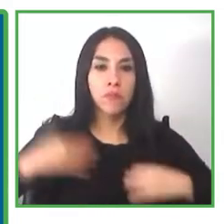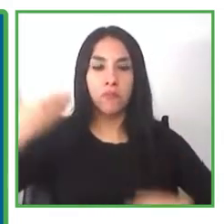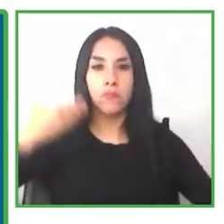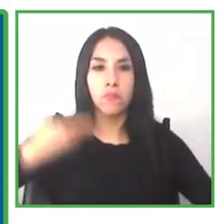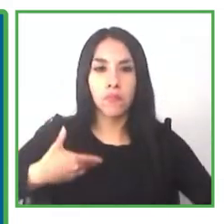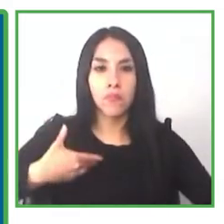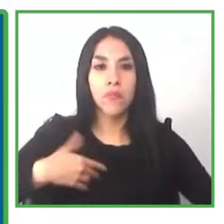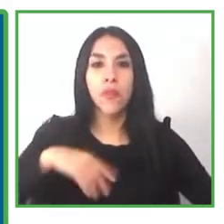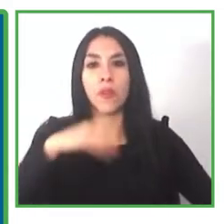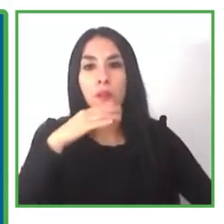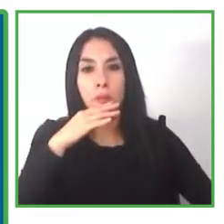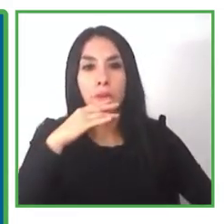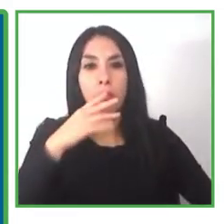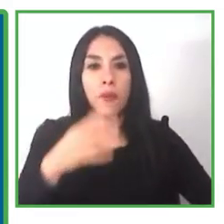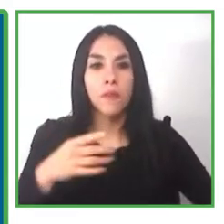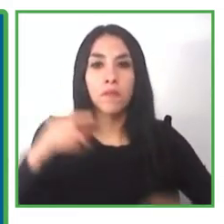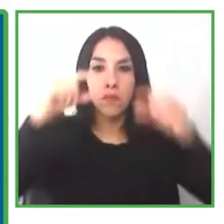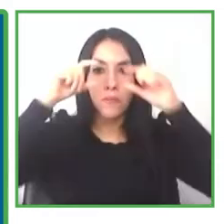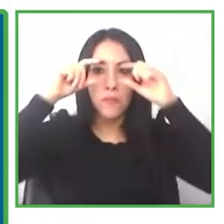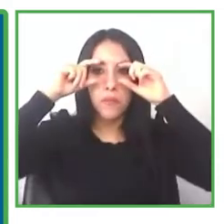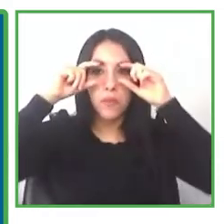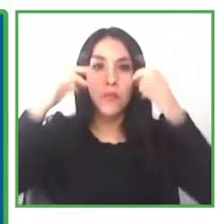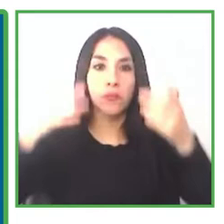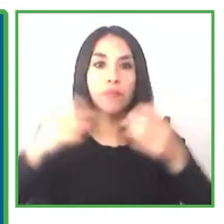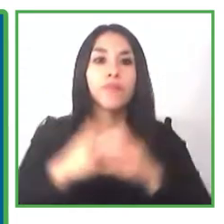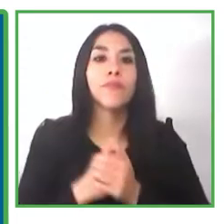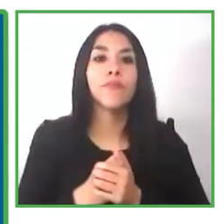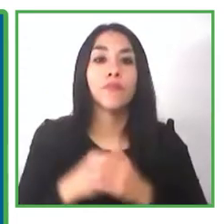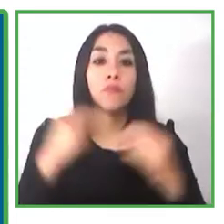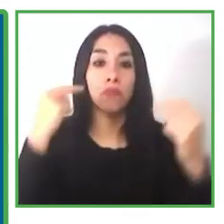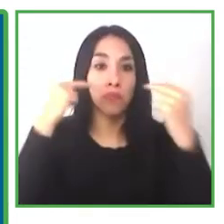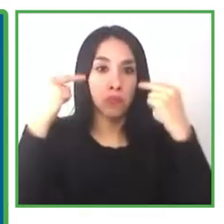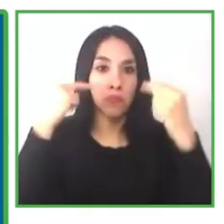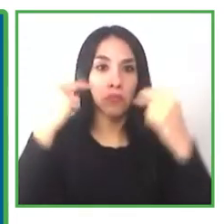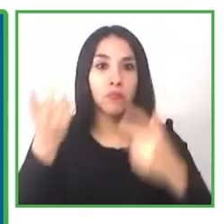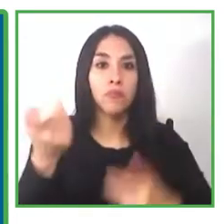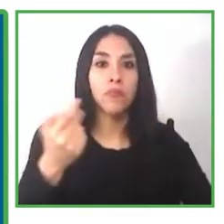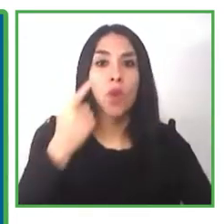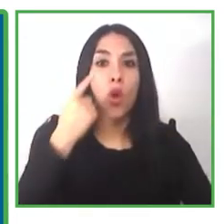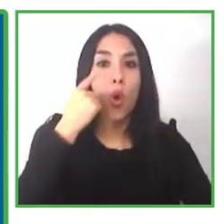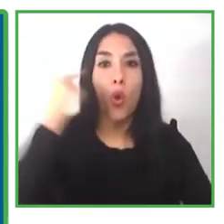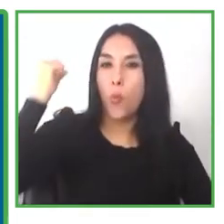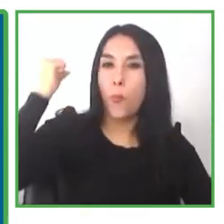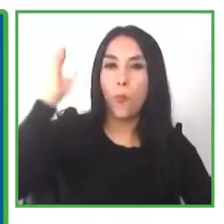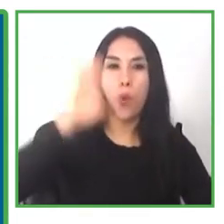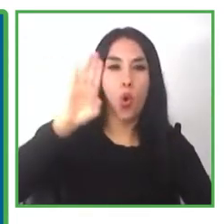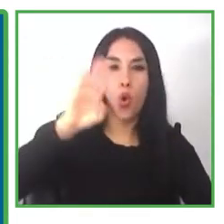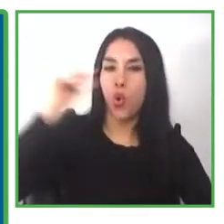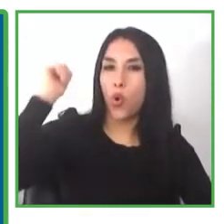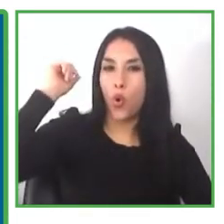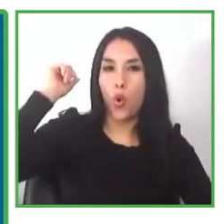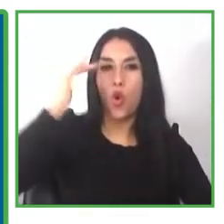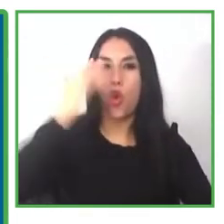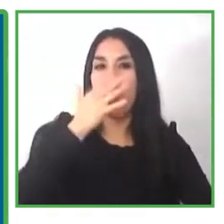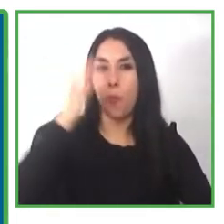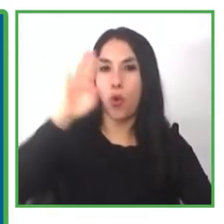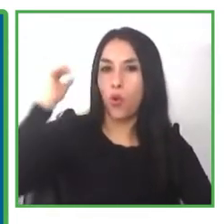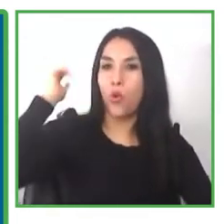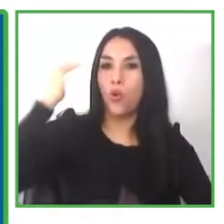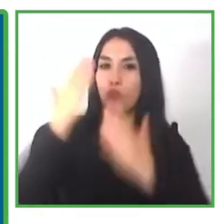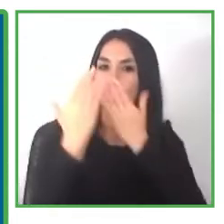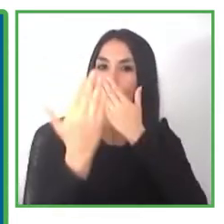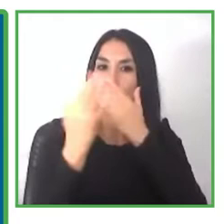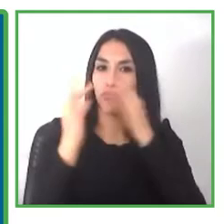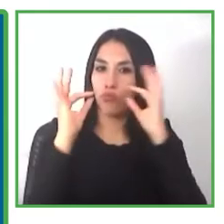whitish shirt and i wear sunglasses i have the background from a foundation